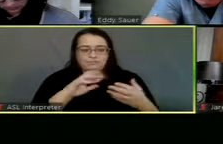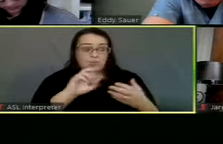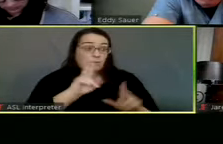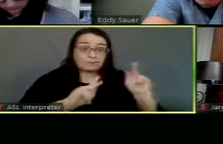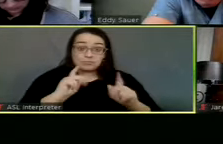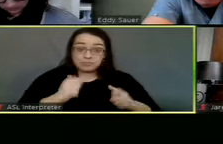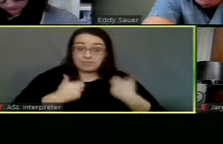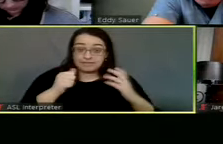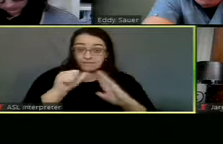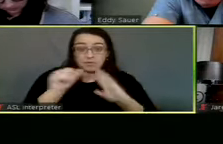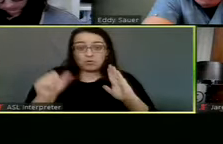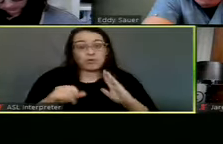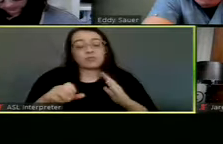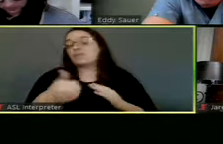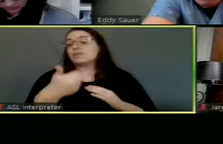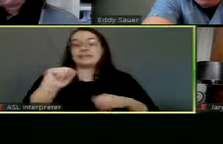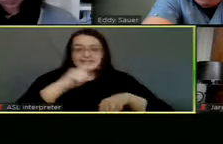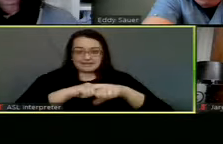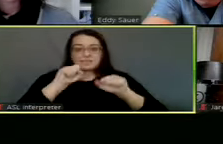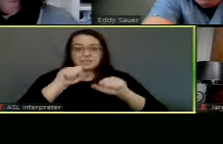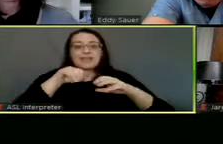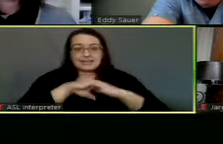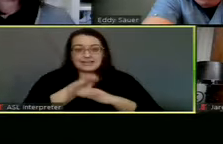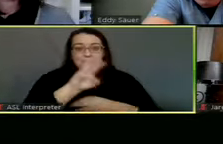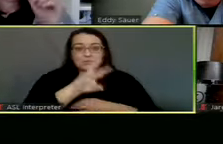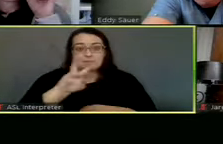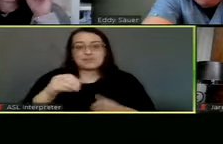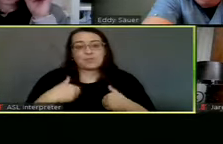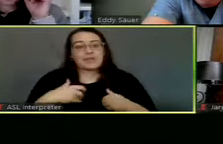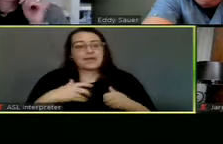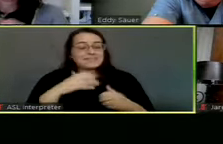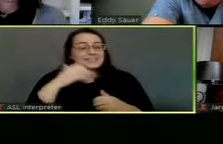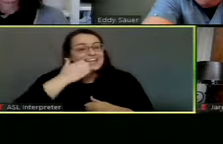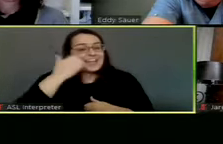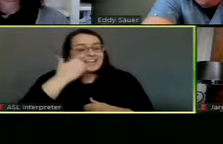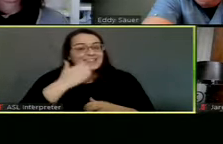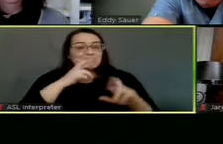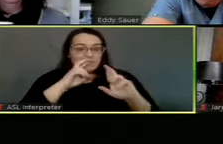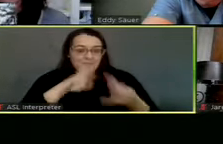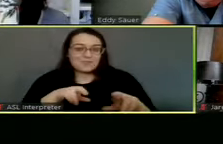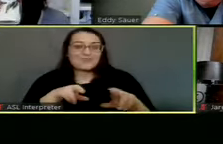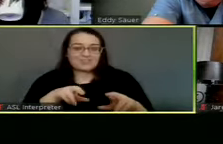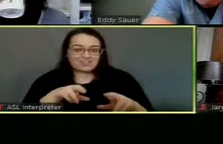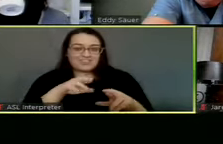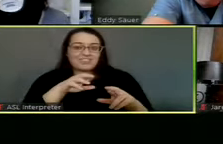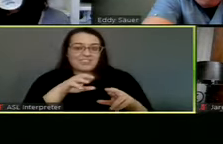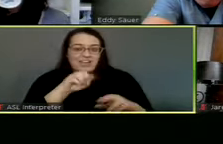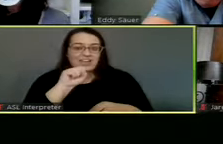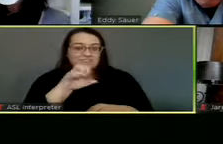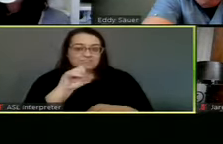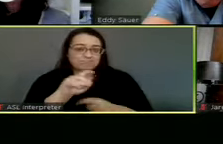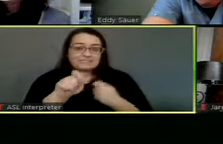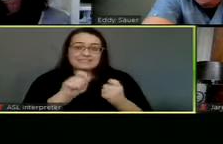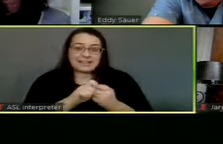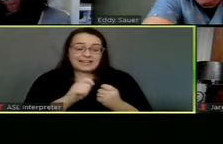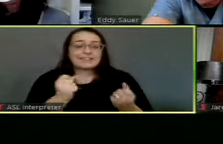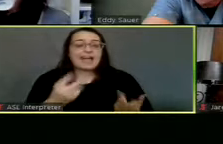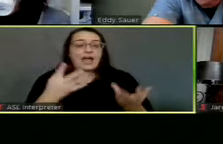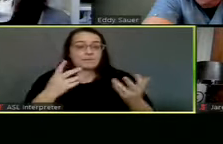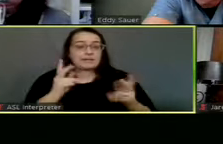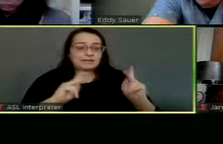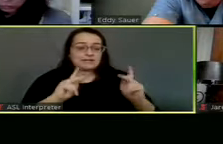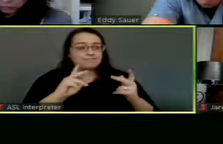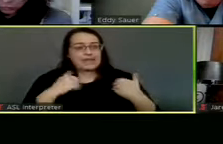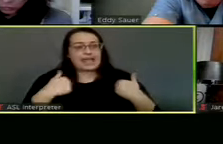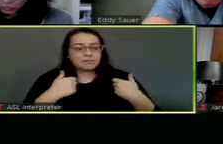at any time that can go on our website and we have a daily report card that says exactly how many surrenders we have, daily, be